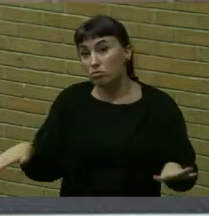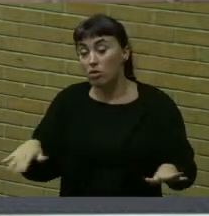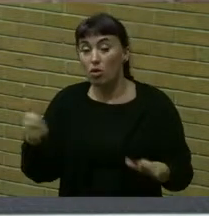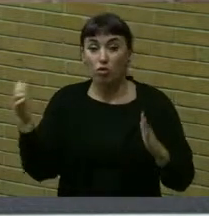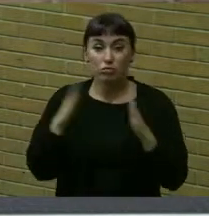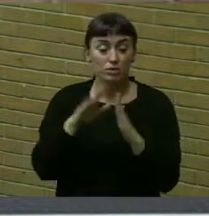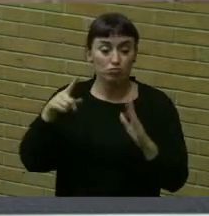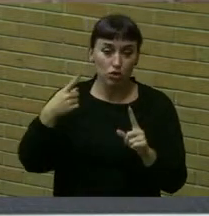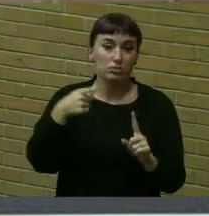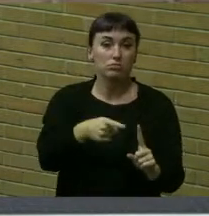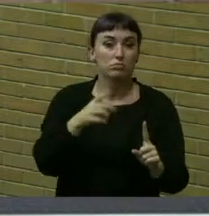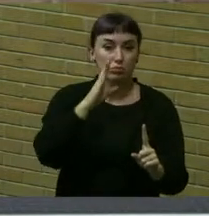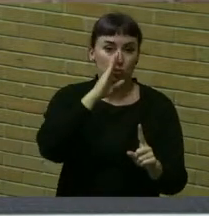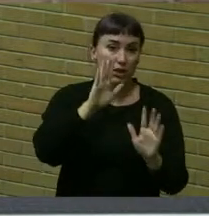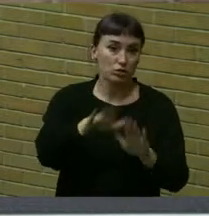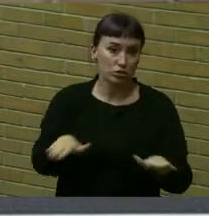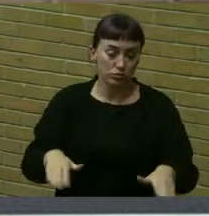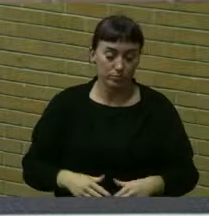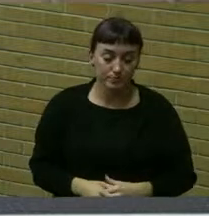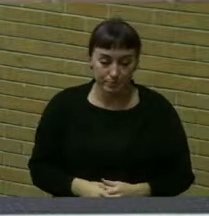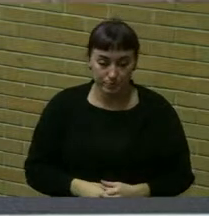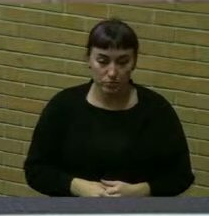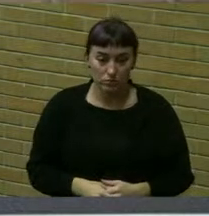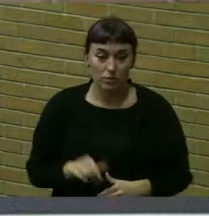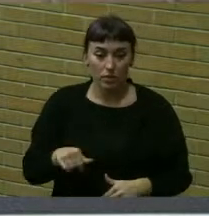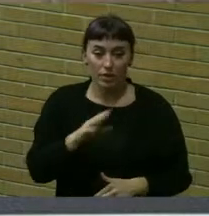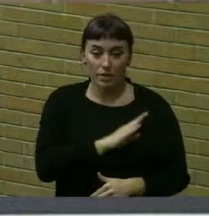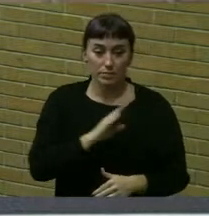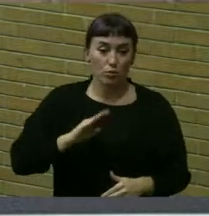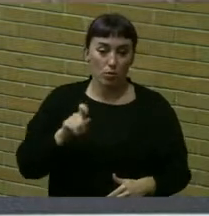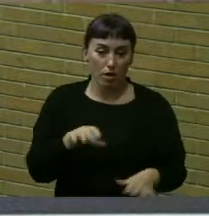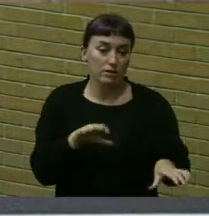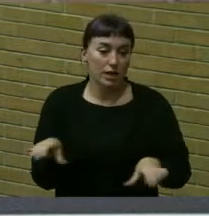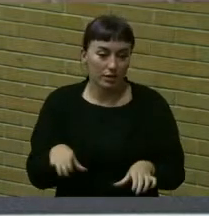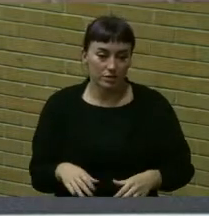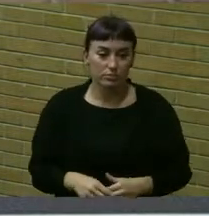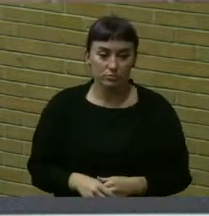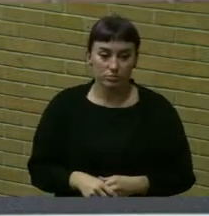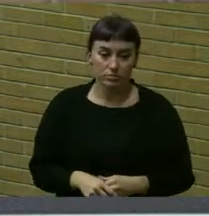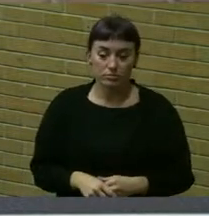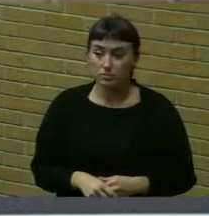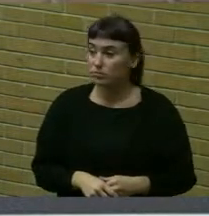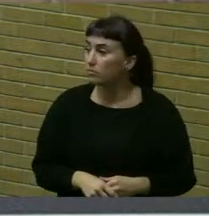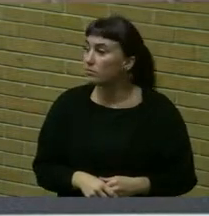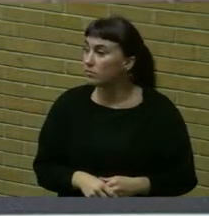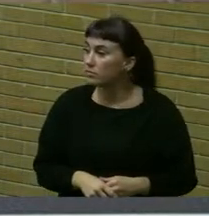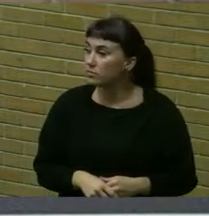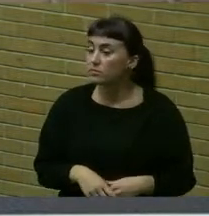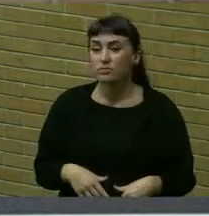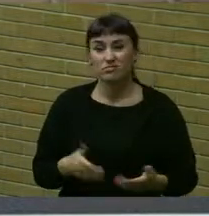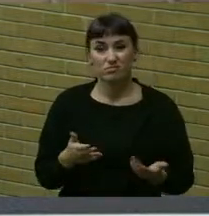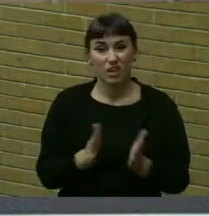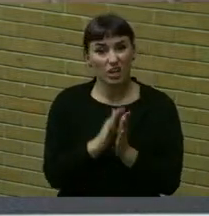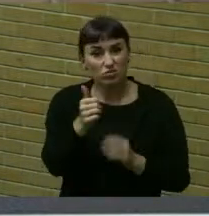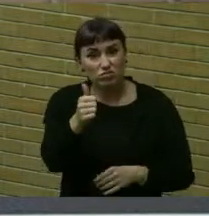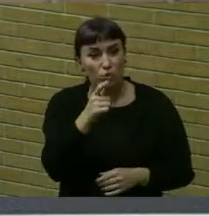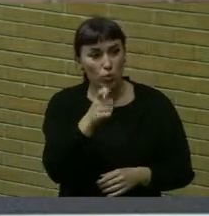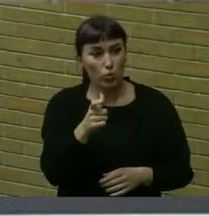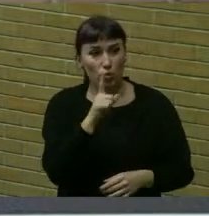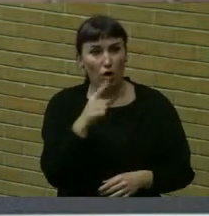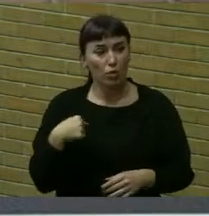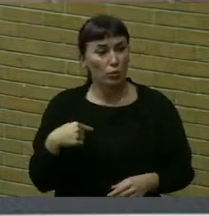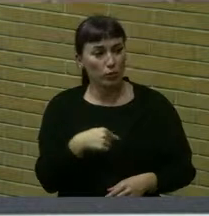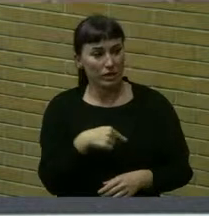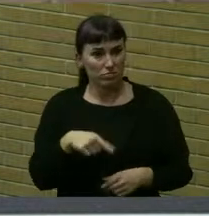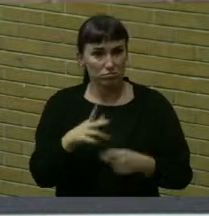town, just Brighton children. This board must act. Just ask yourself, who are we? Are we the kind of